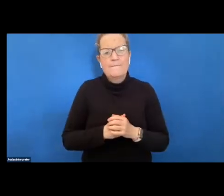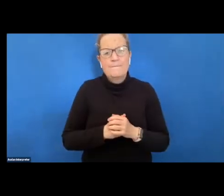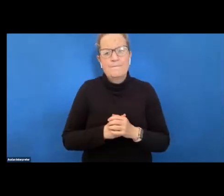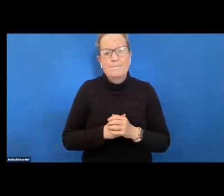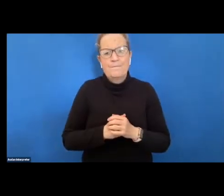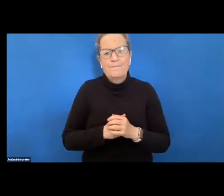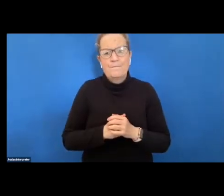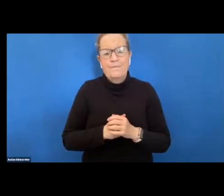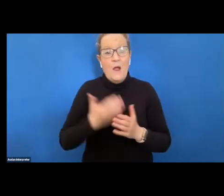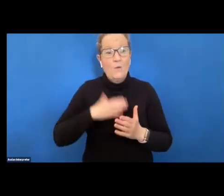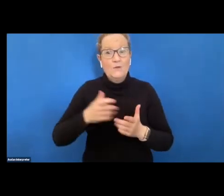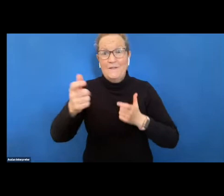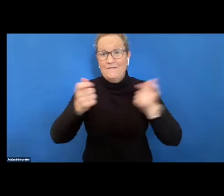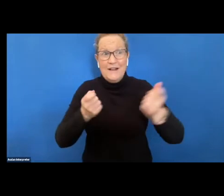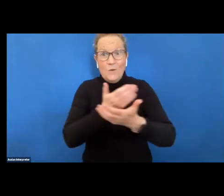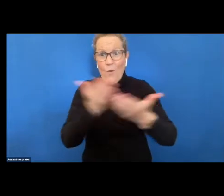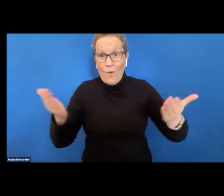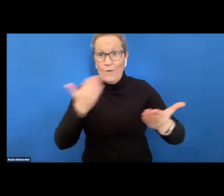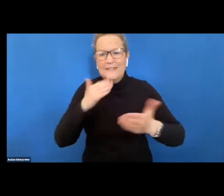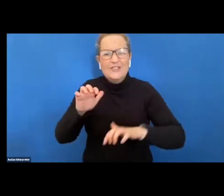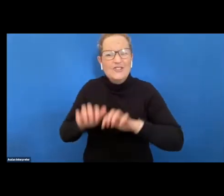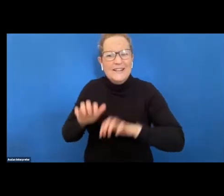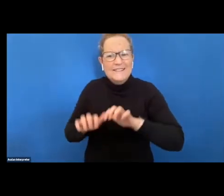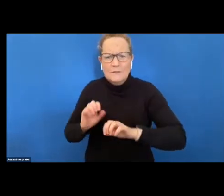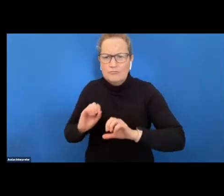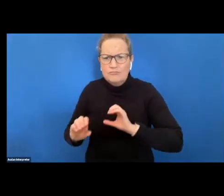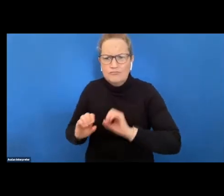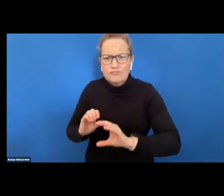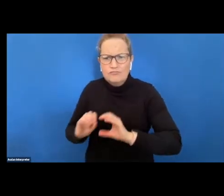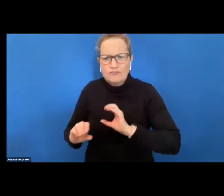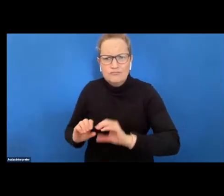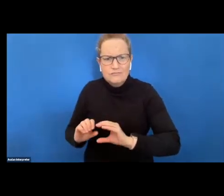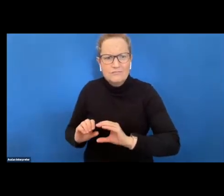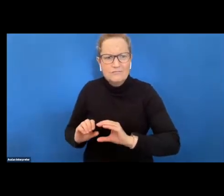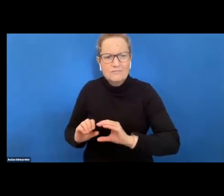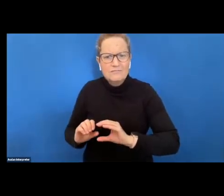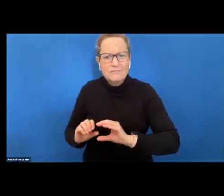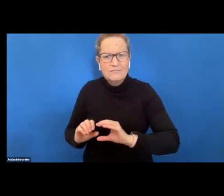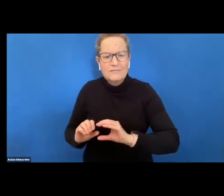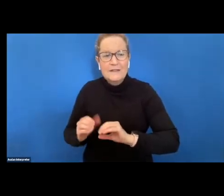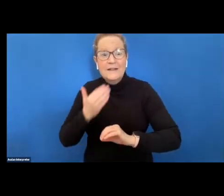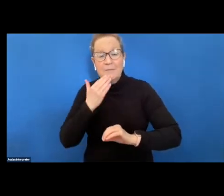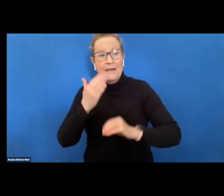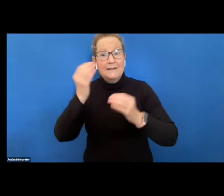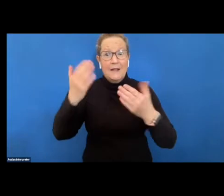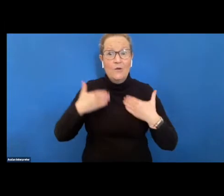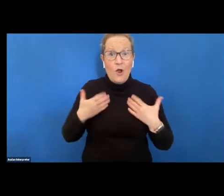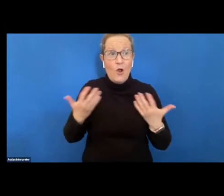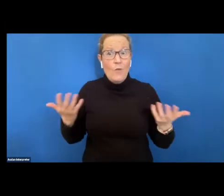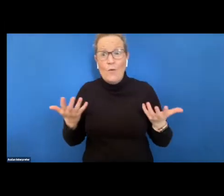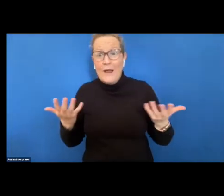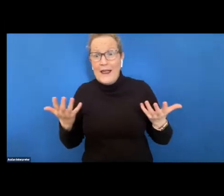um all of you um to use the chat function on the uh the zoom uh chat and put in um what uh